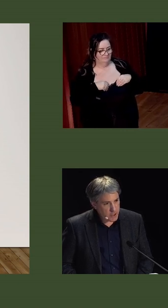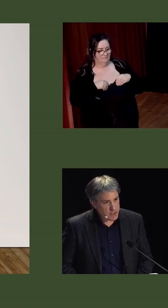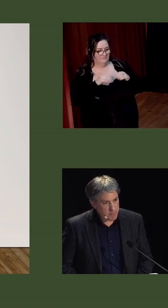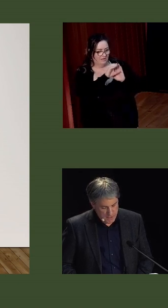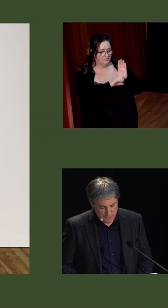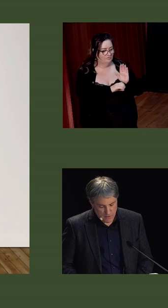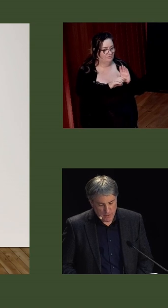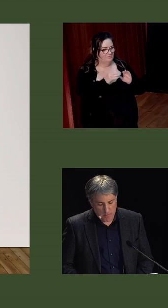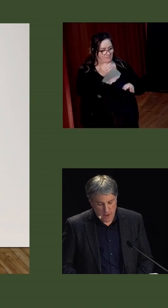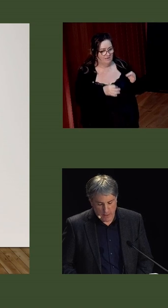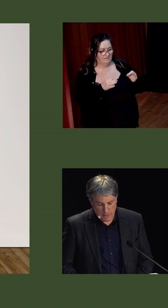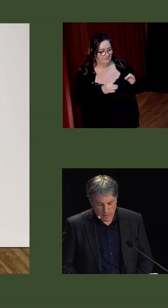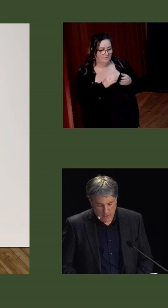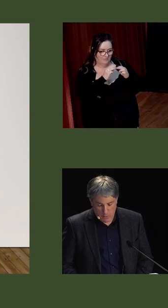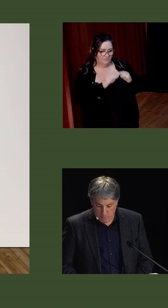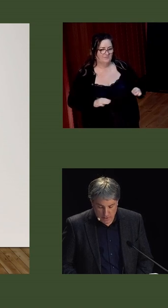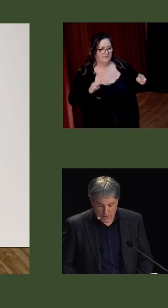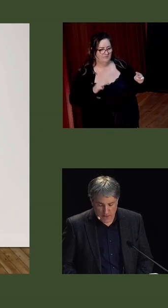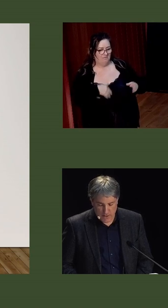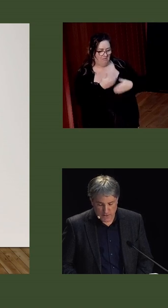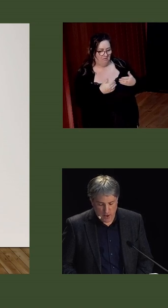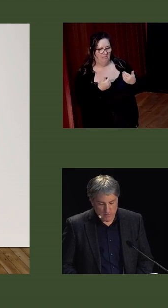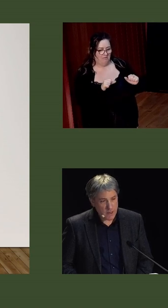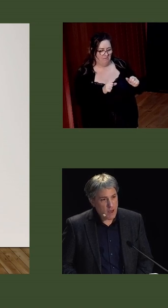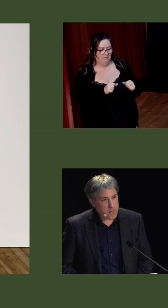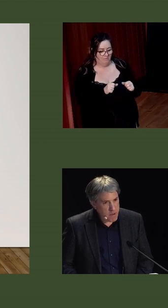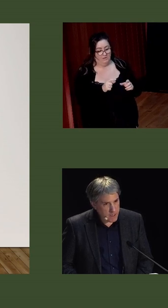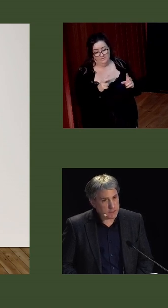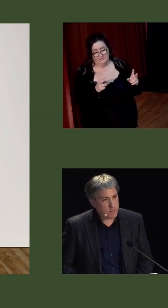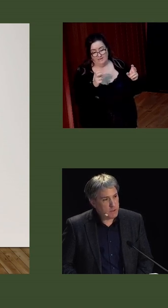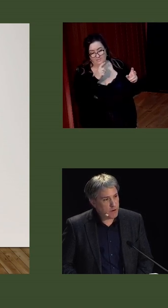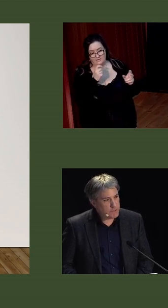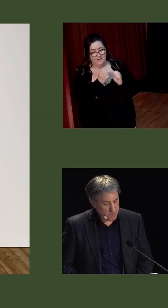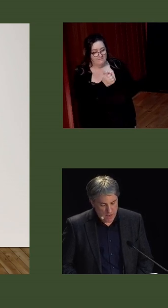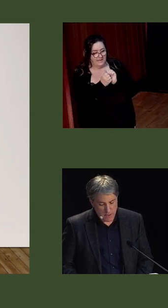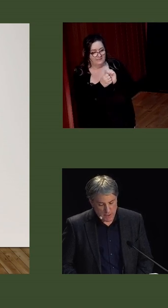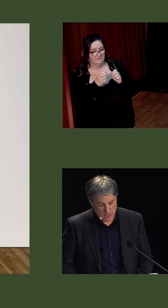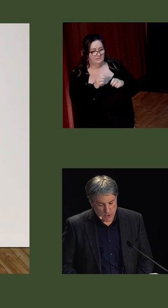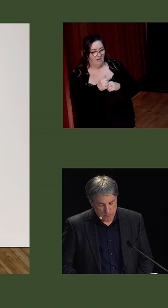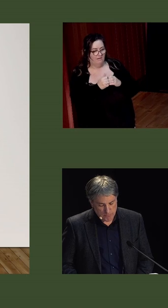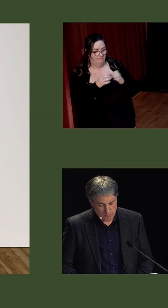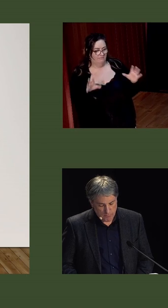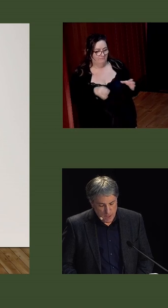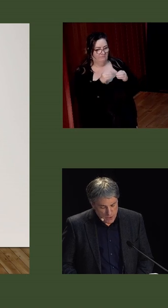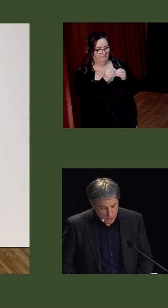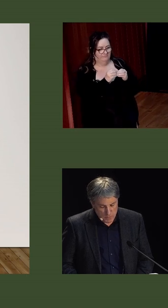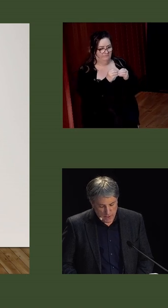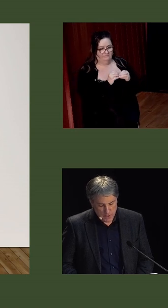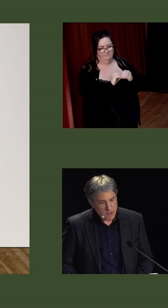in a largely peaceful campaign in what Bill Kassan has termed a mechanism of de-radicalization.